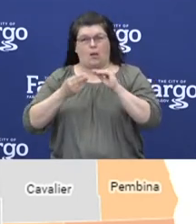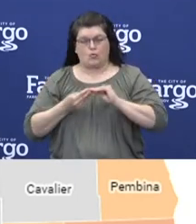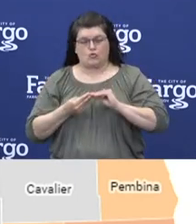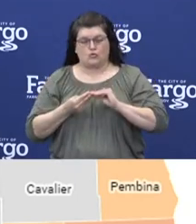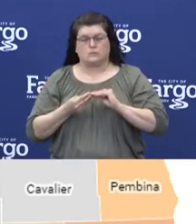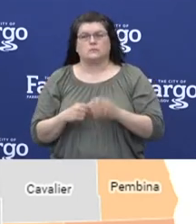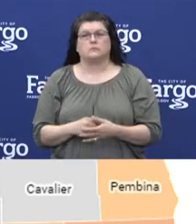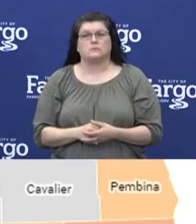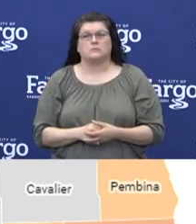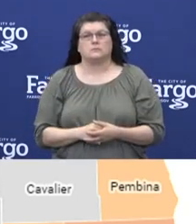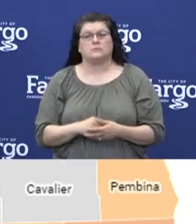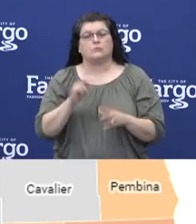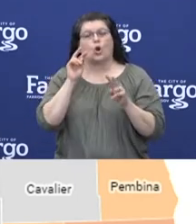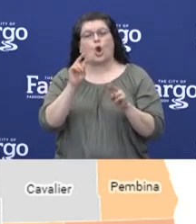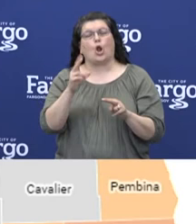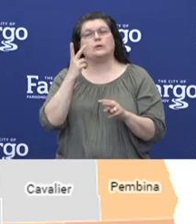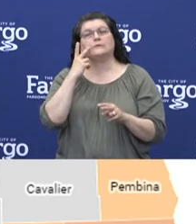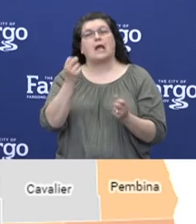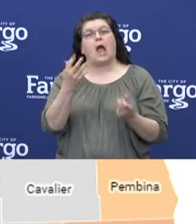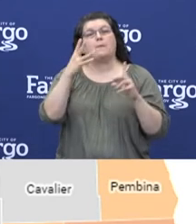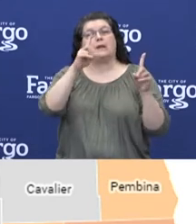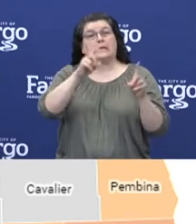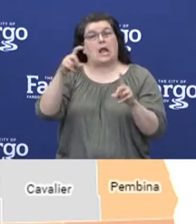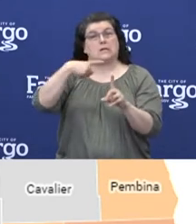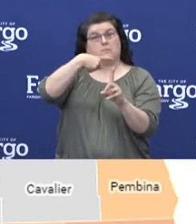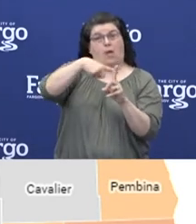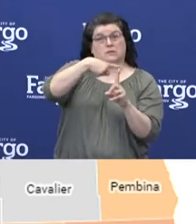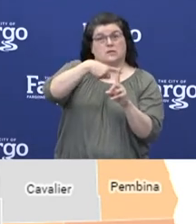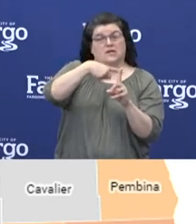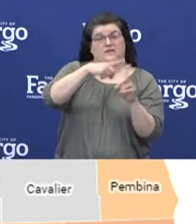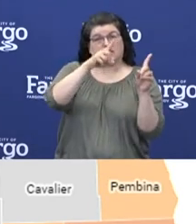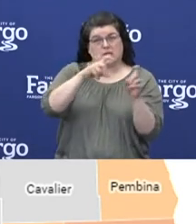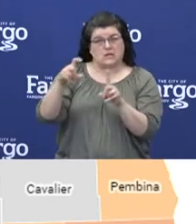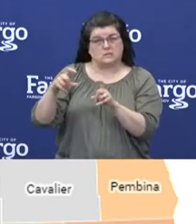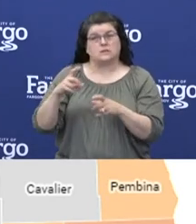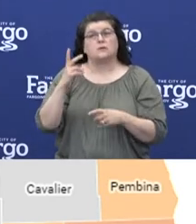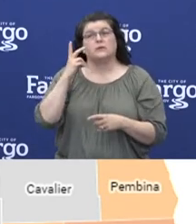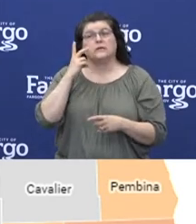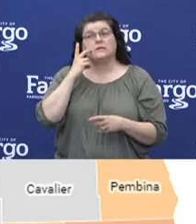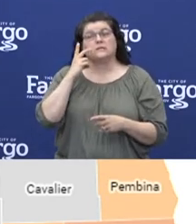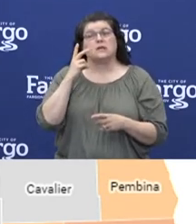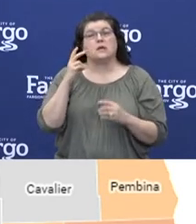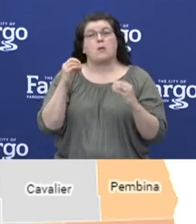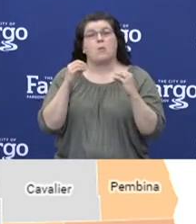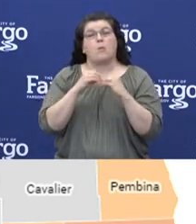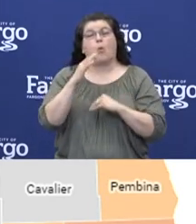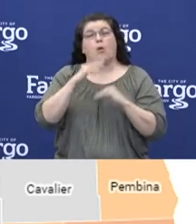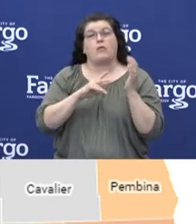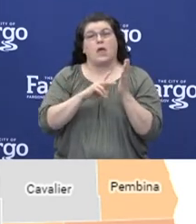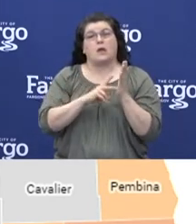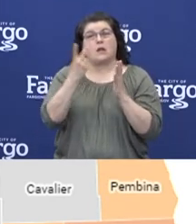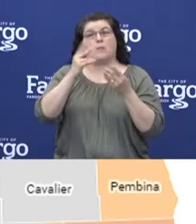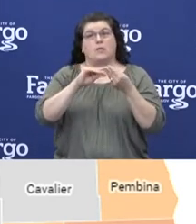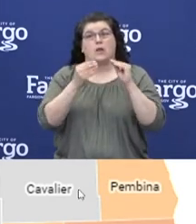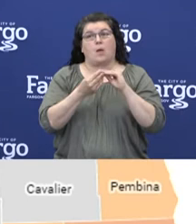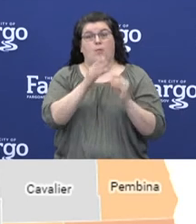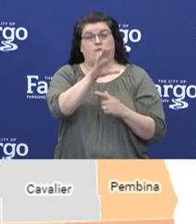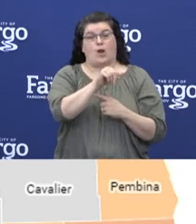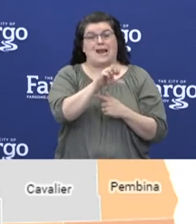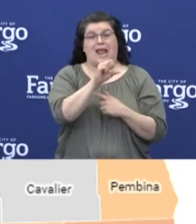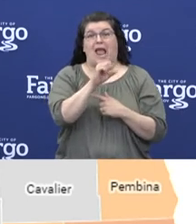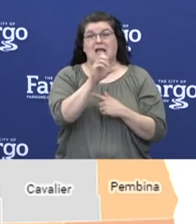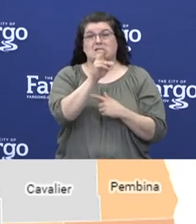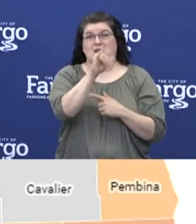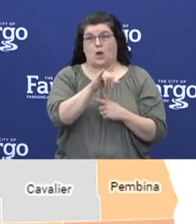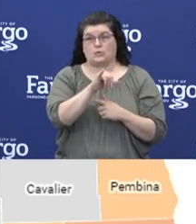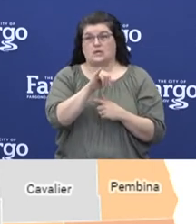we look at the rates of test positivity, we see that over twice the number in Cass County as the rest of the state with 5